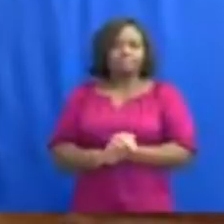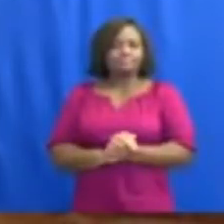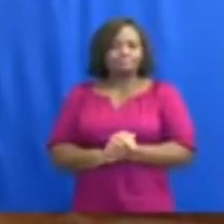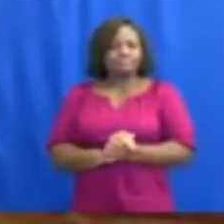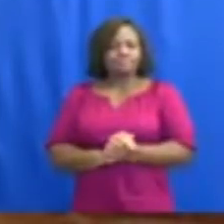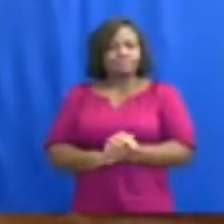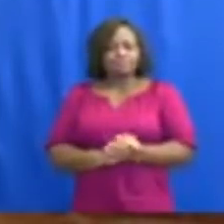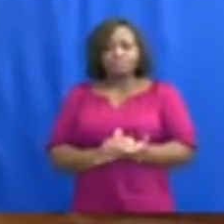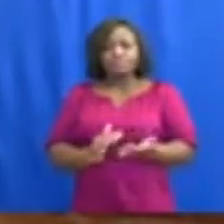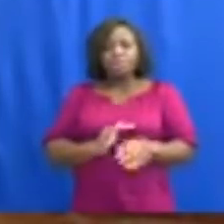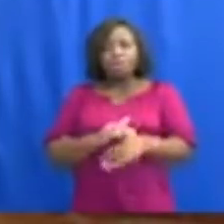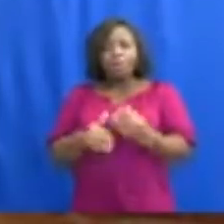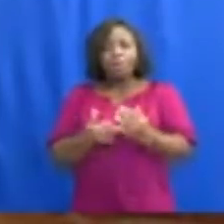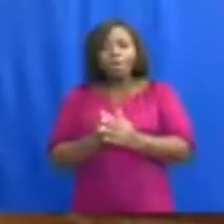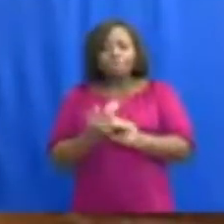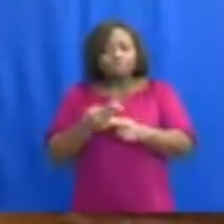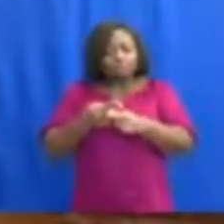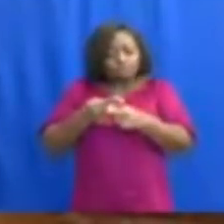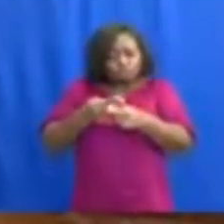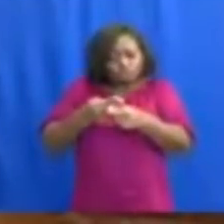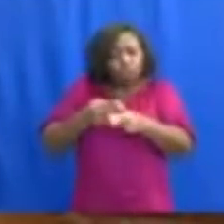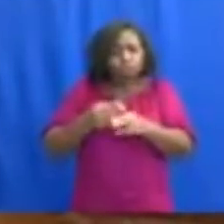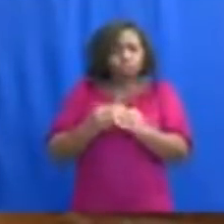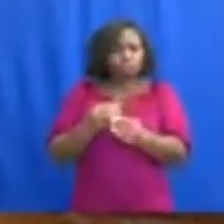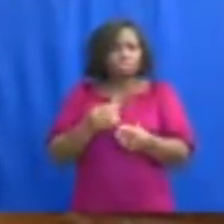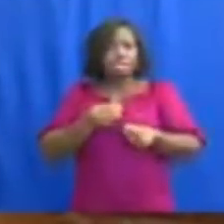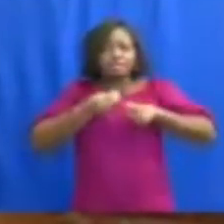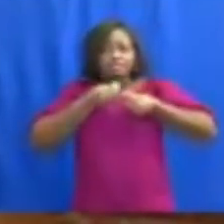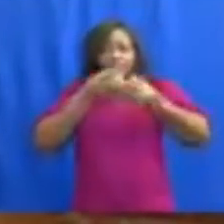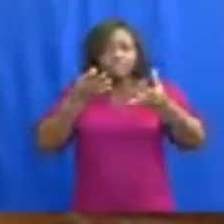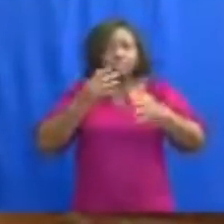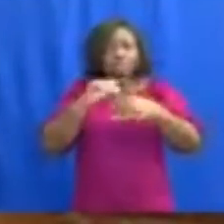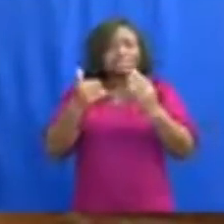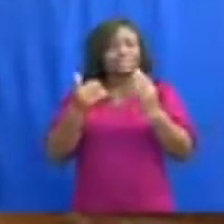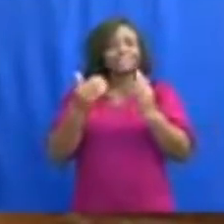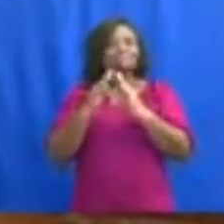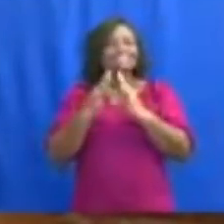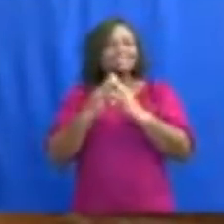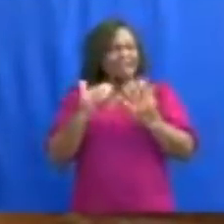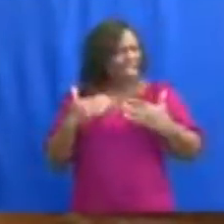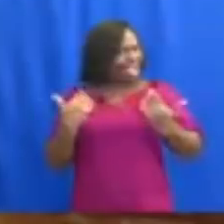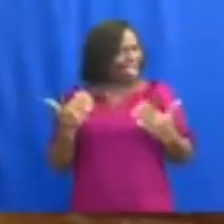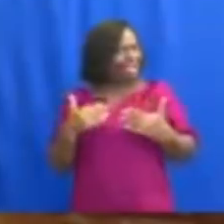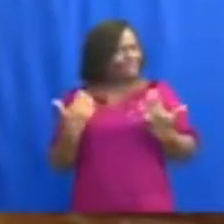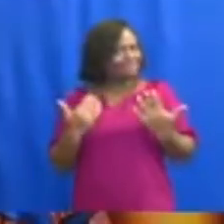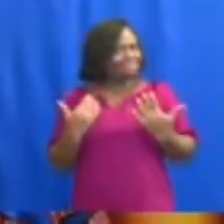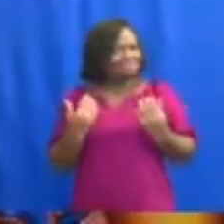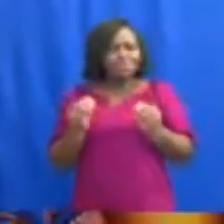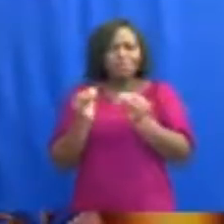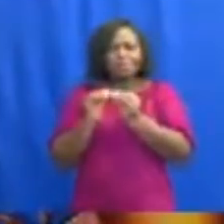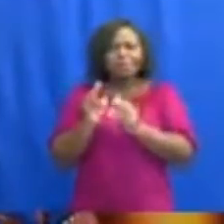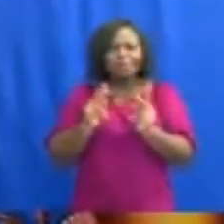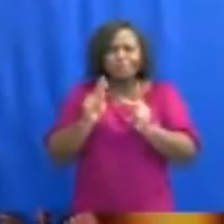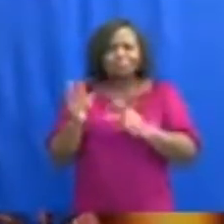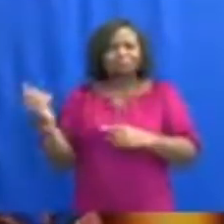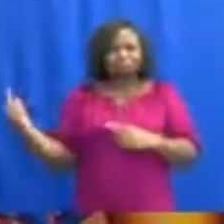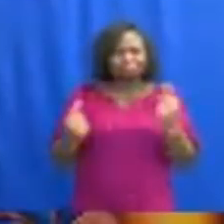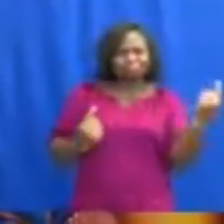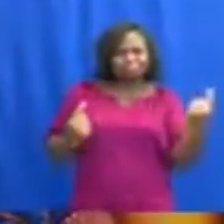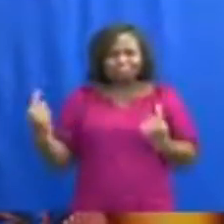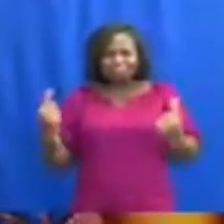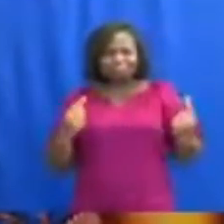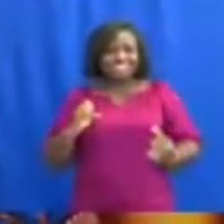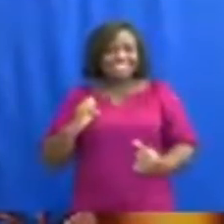Despite the short notice for the meeting, I was happy to see the impressive turnout of their executives